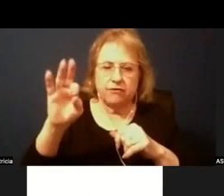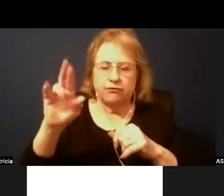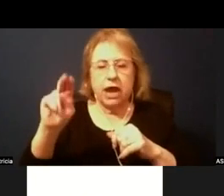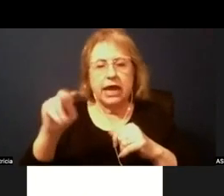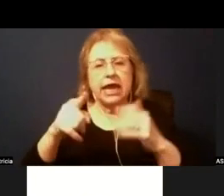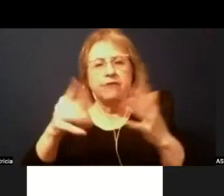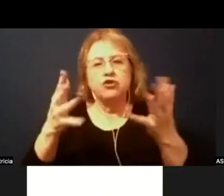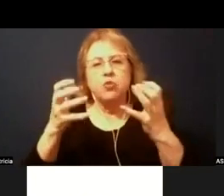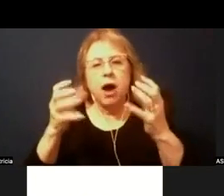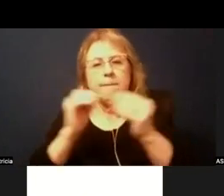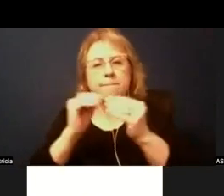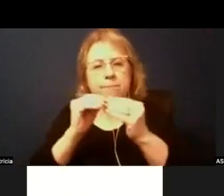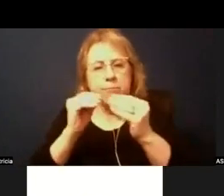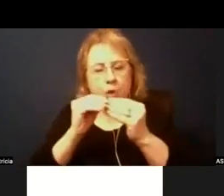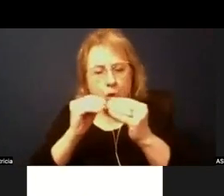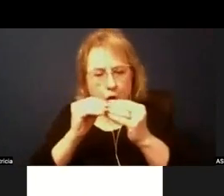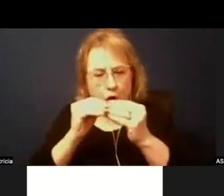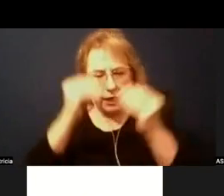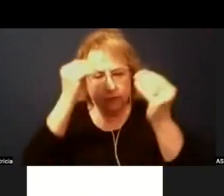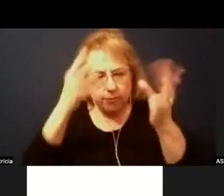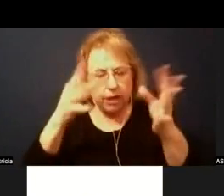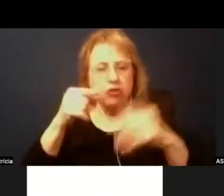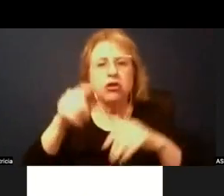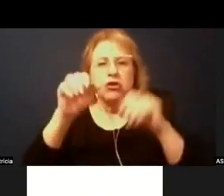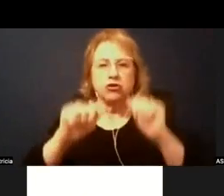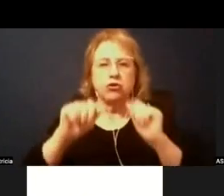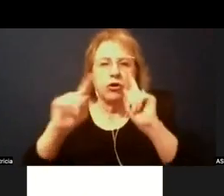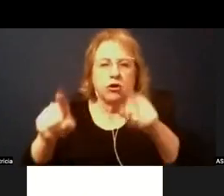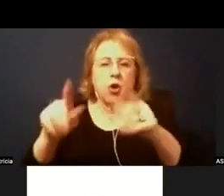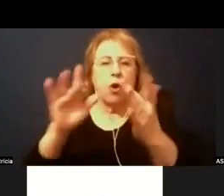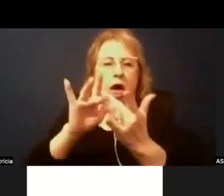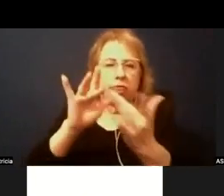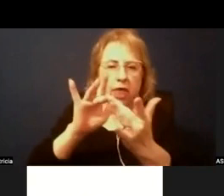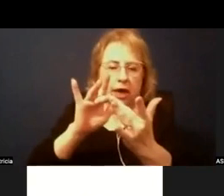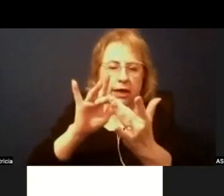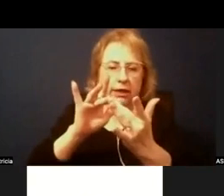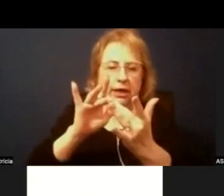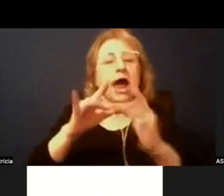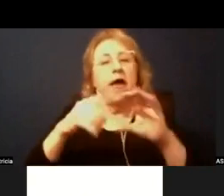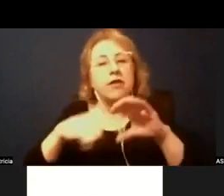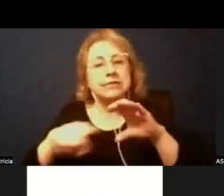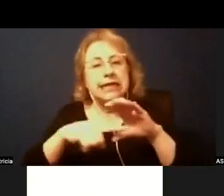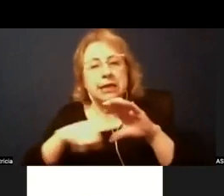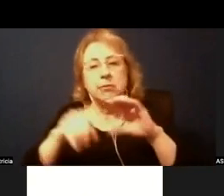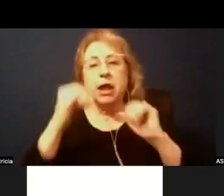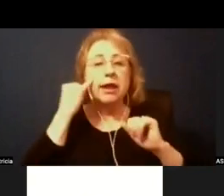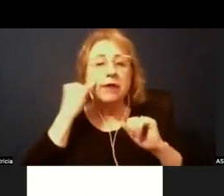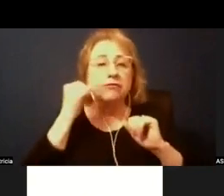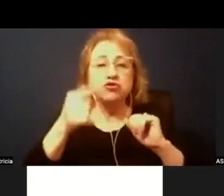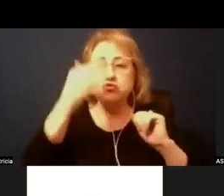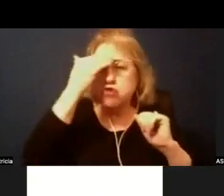want to donate, you can go to Tanfran memorial.org. And there's also an email in case you know someone who